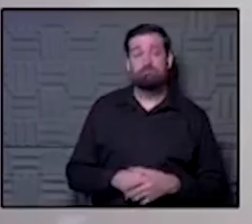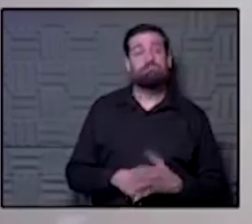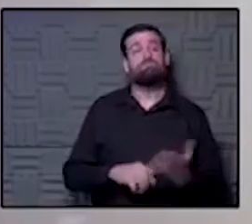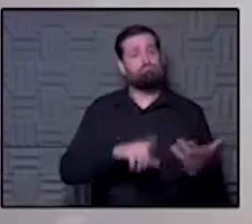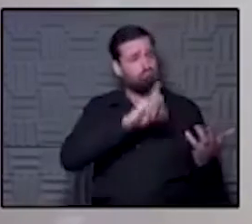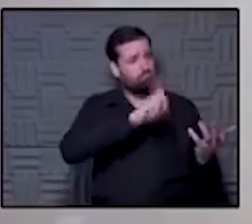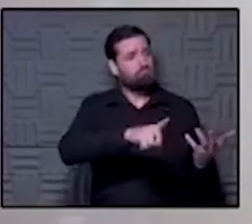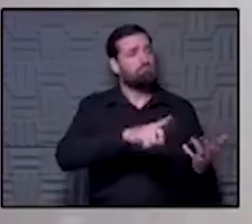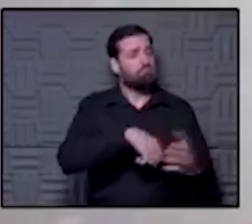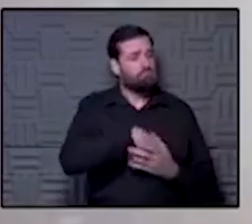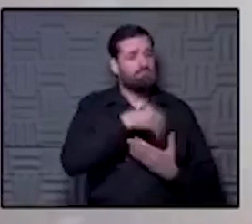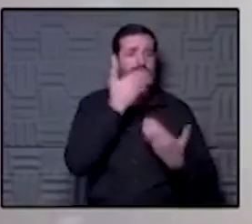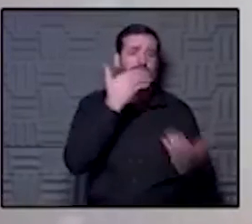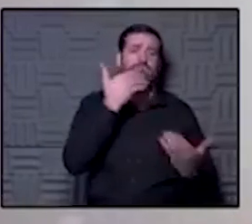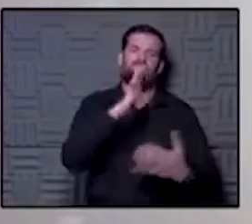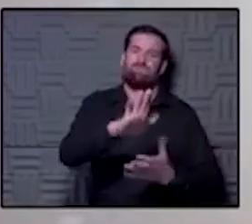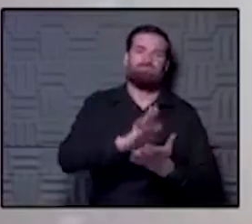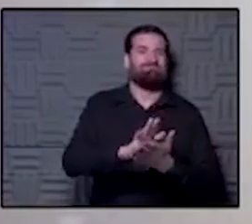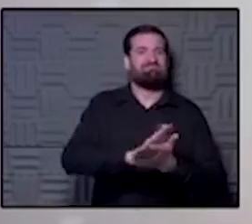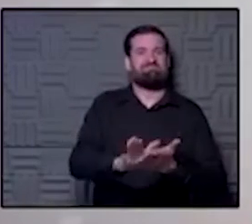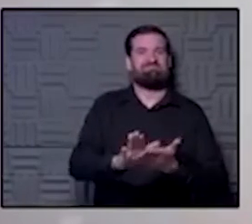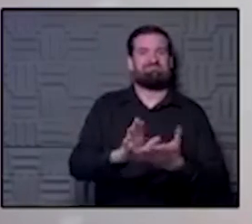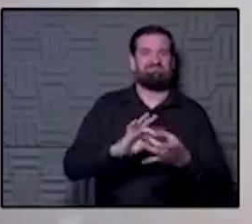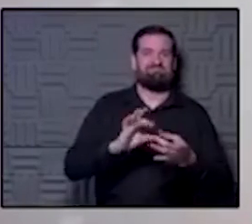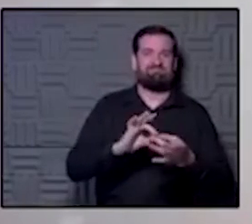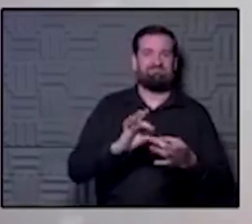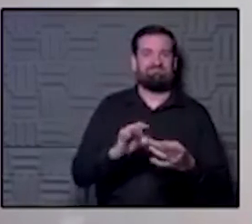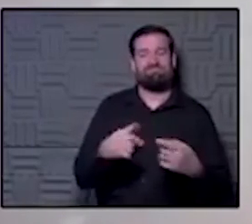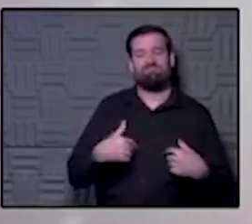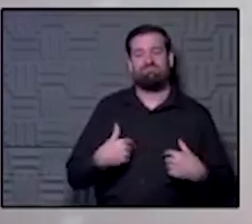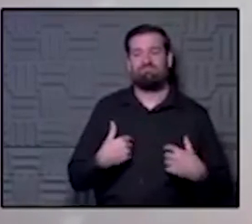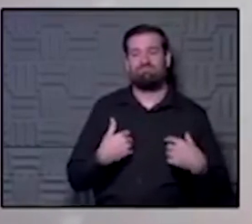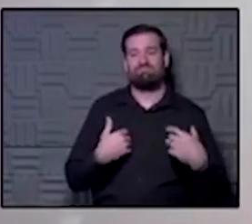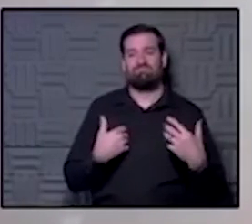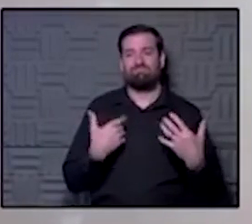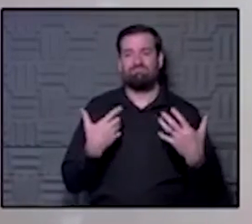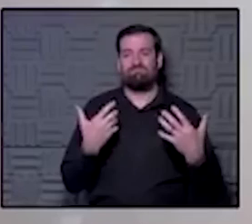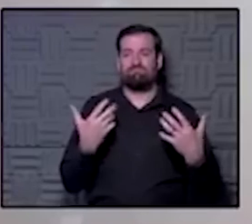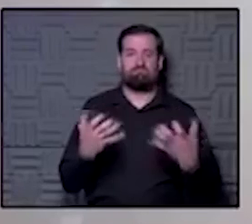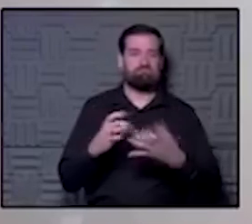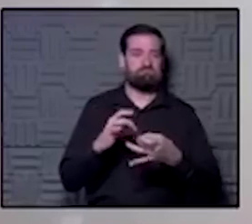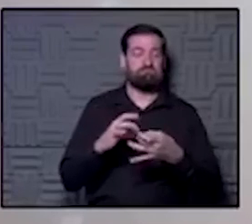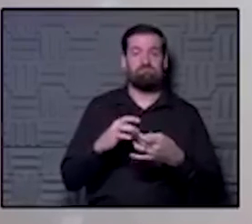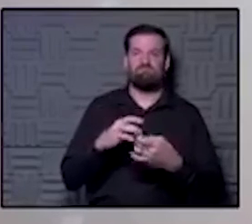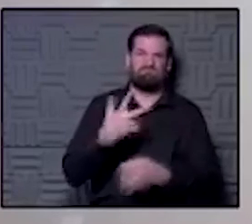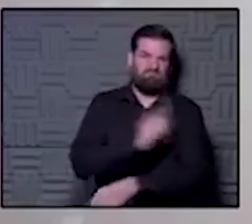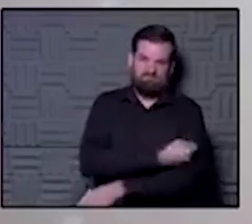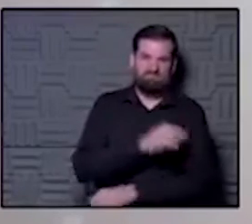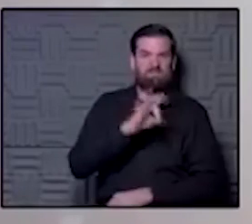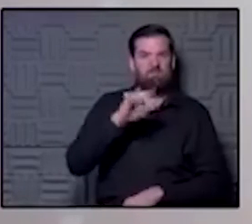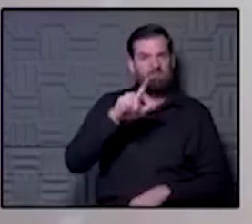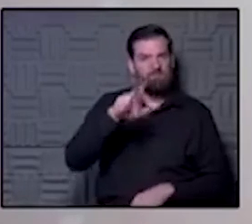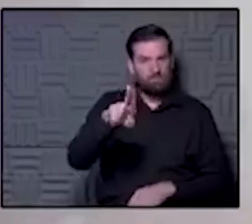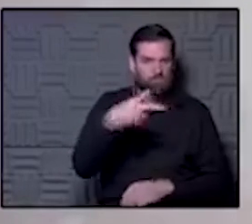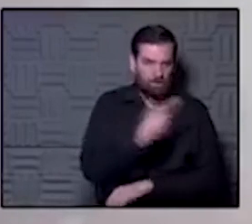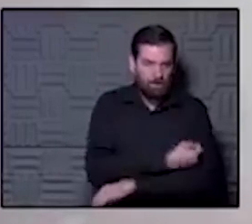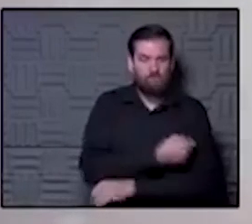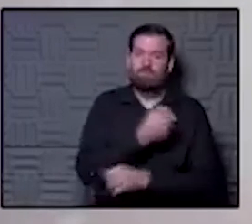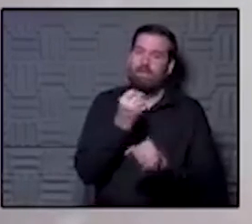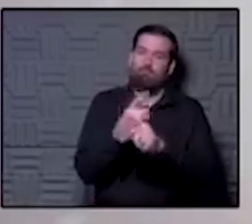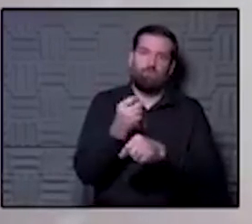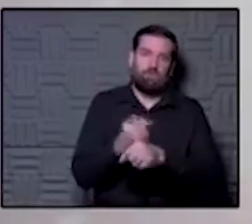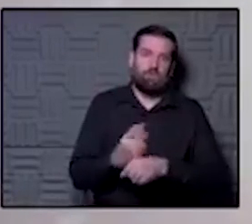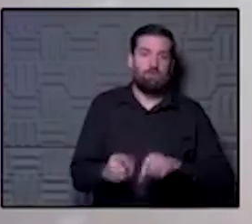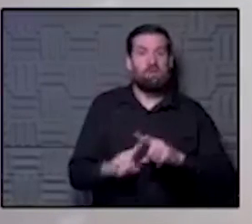Sure. And thank you for your kind words. And I would just say, get your flu shot. It's important every flu season,